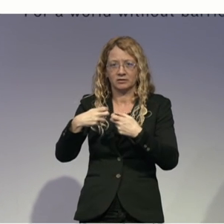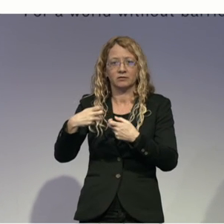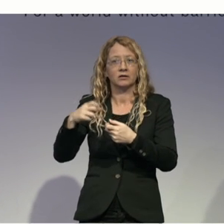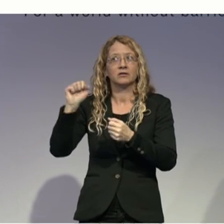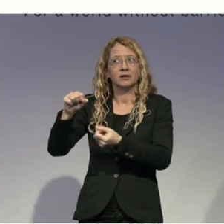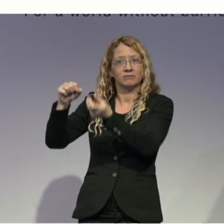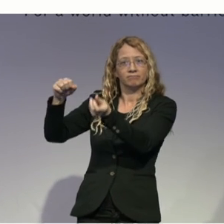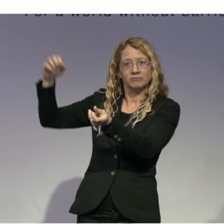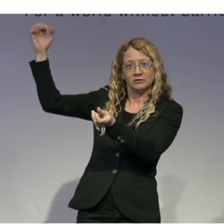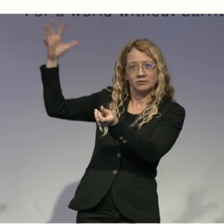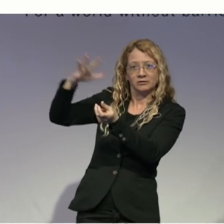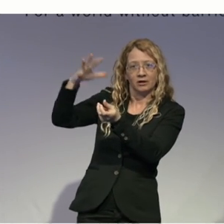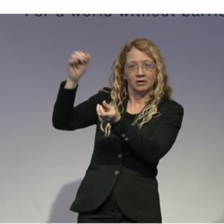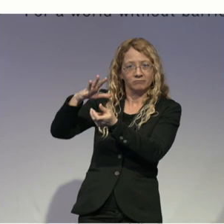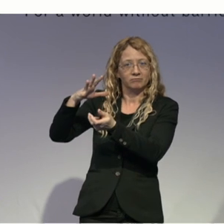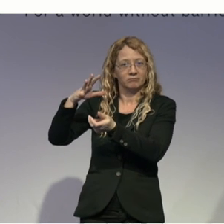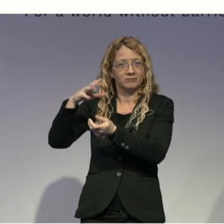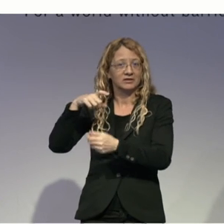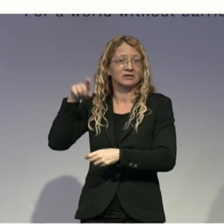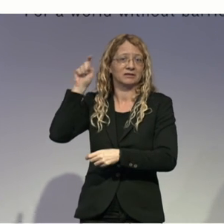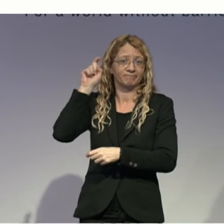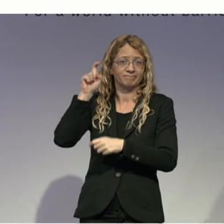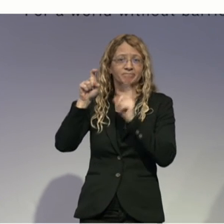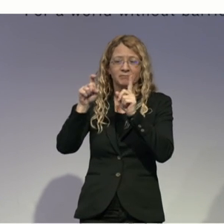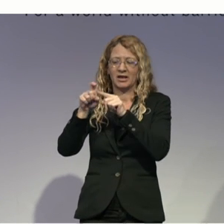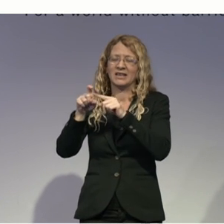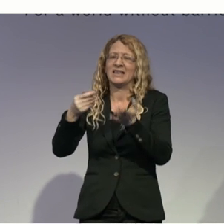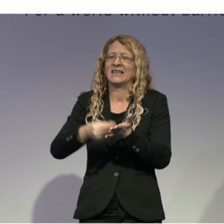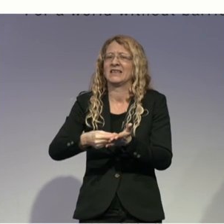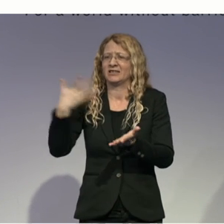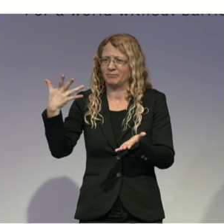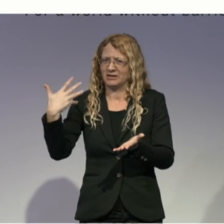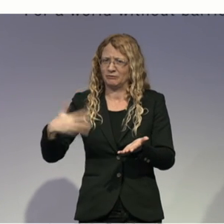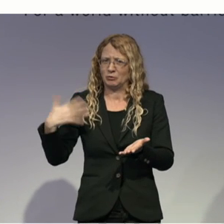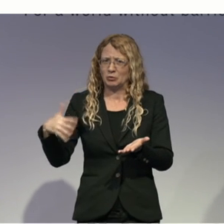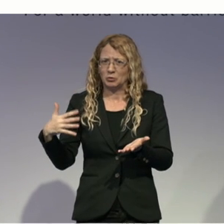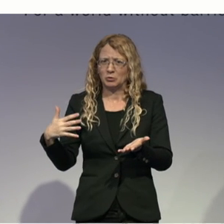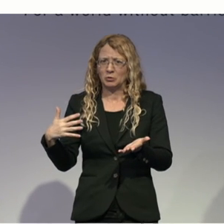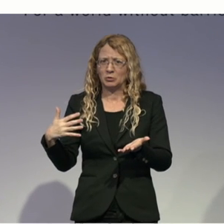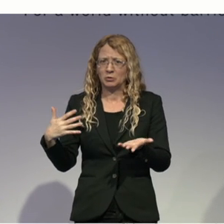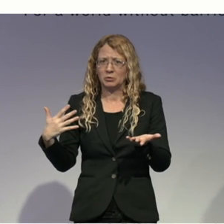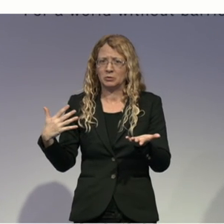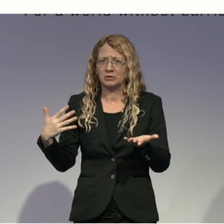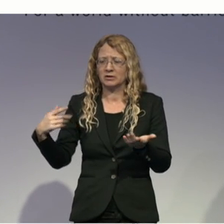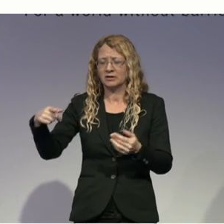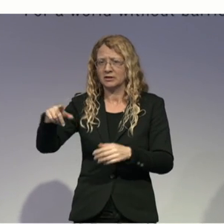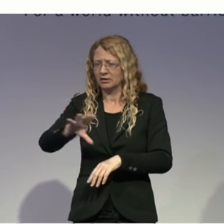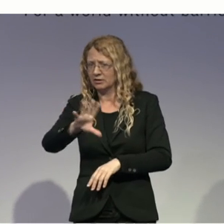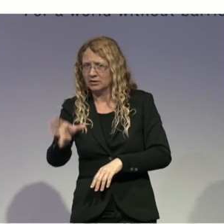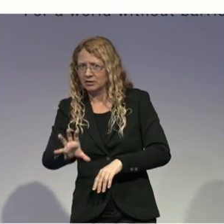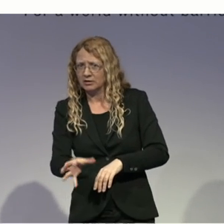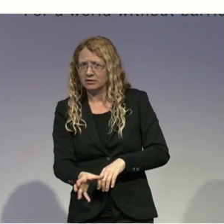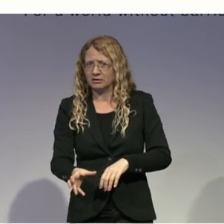hearing aid. For developing countries, it often outstrips the income that an average family gets.